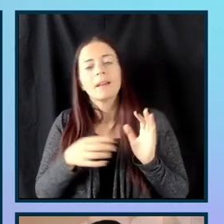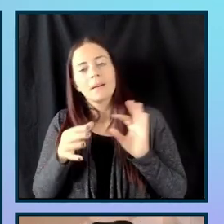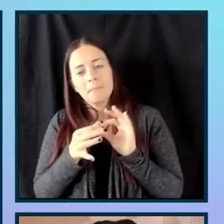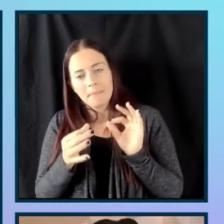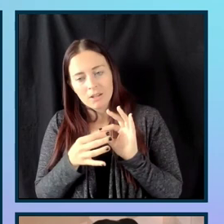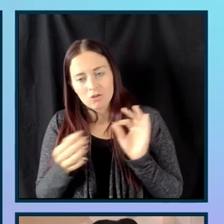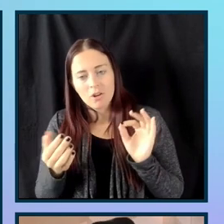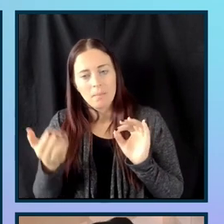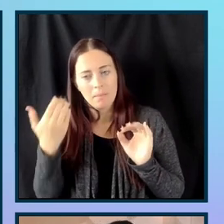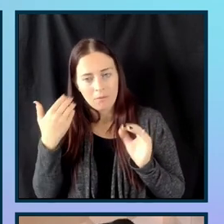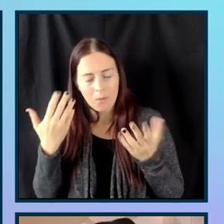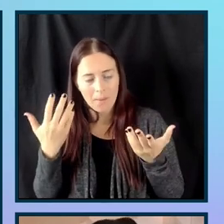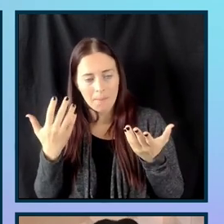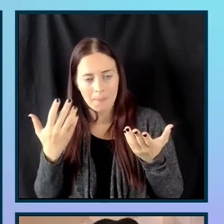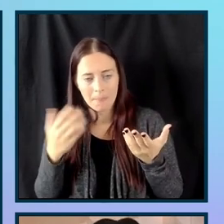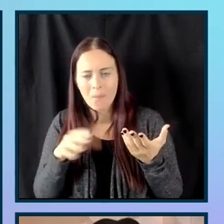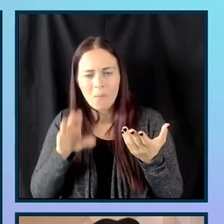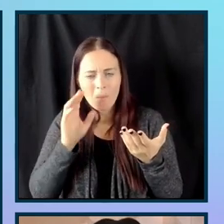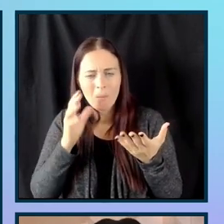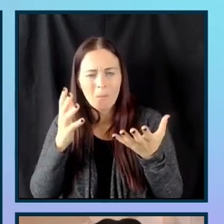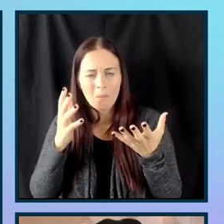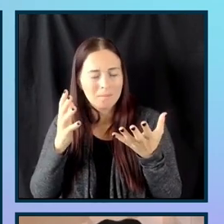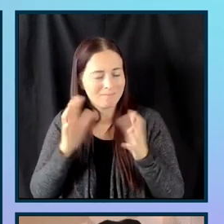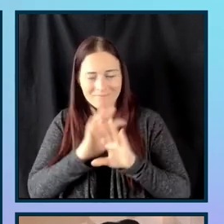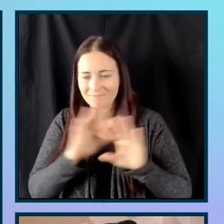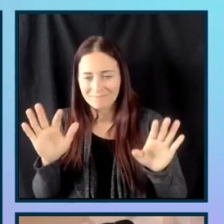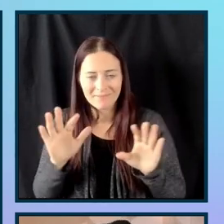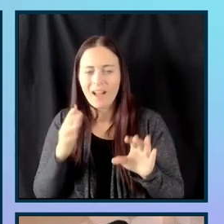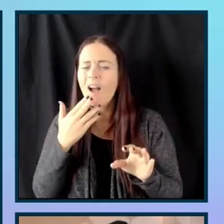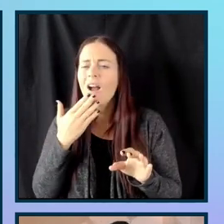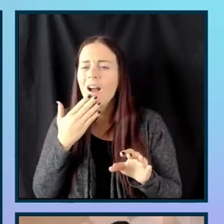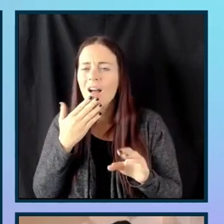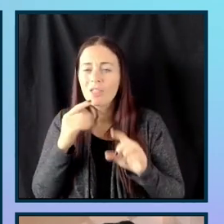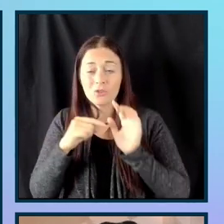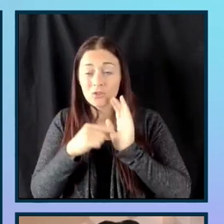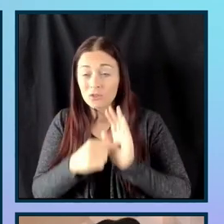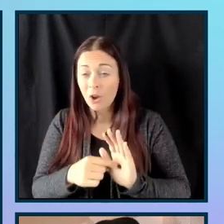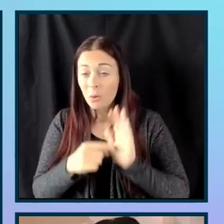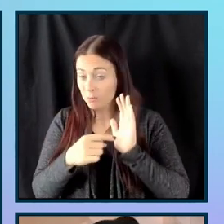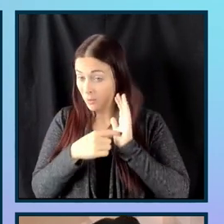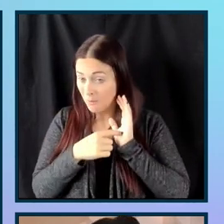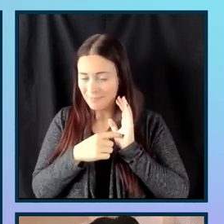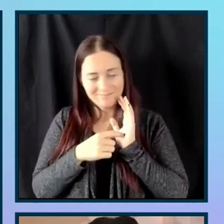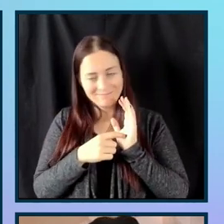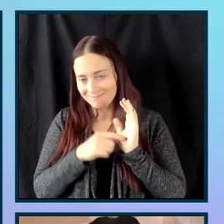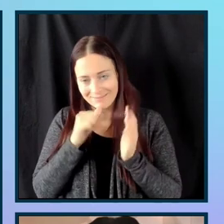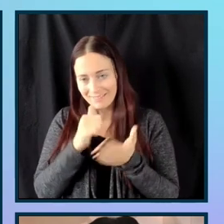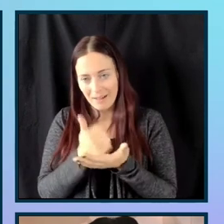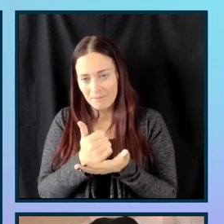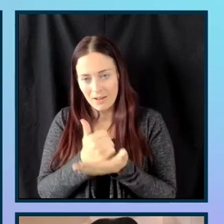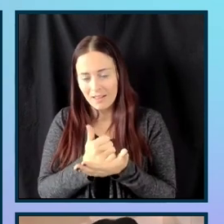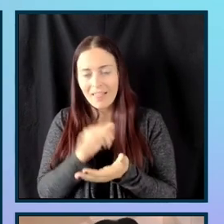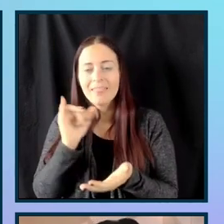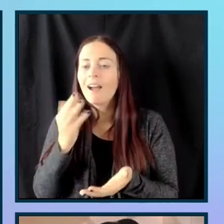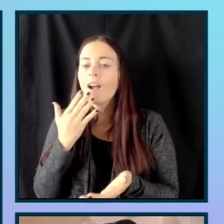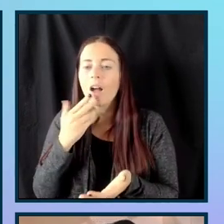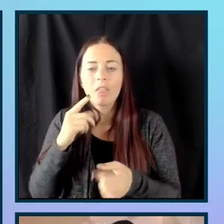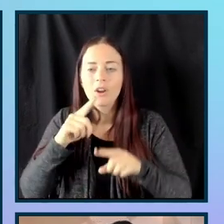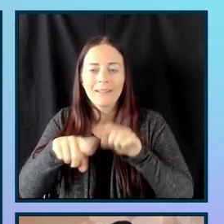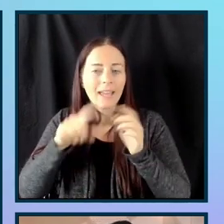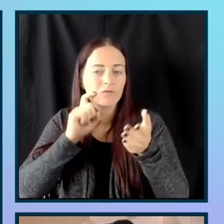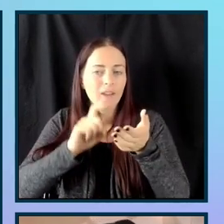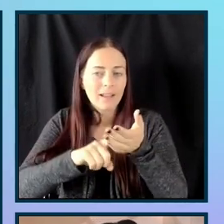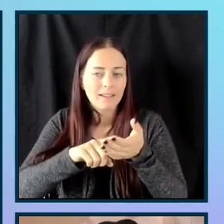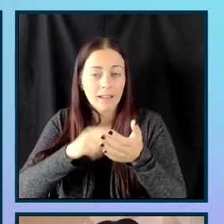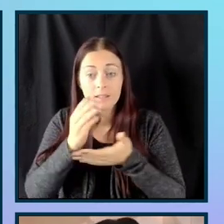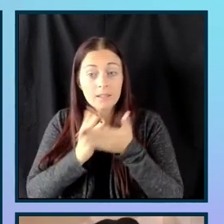might want to, we will want to stay away from doing this kind of pattern because not, this color is not going to be recognized by everyone. So, we want